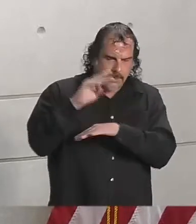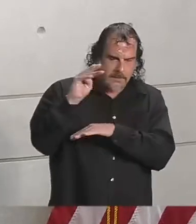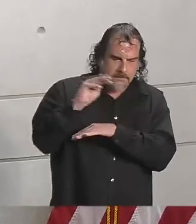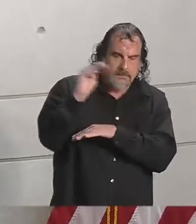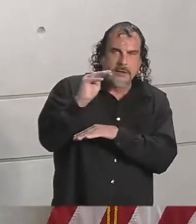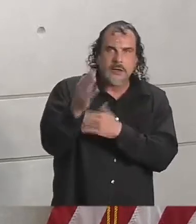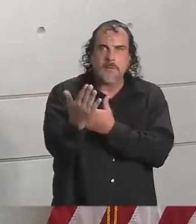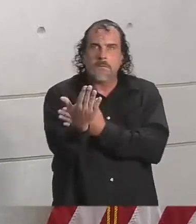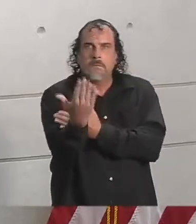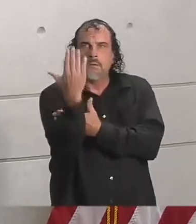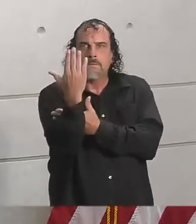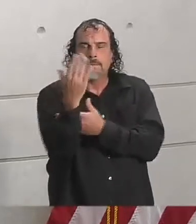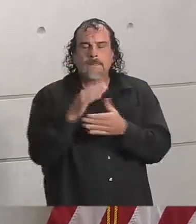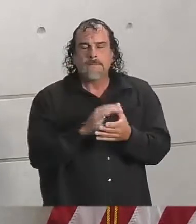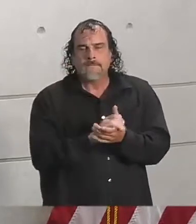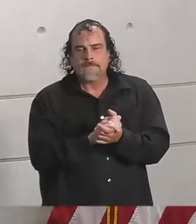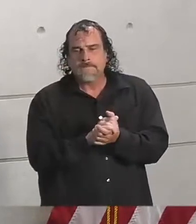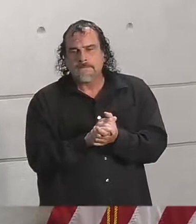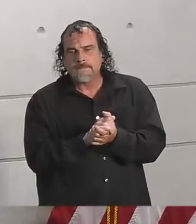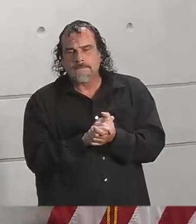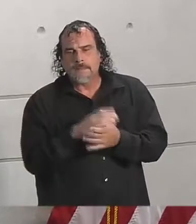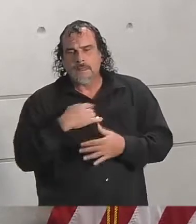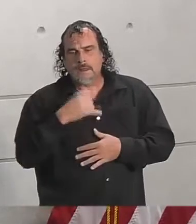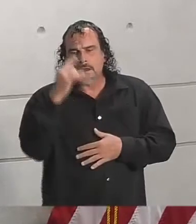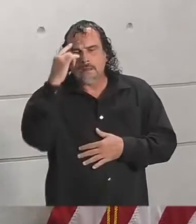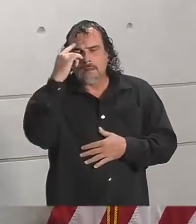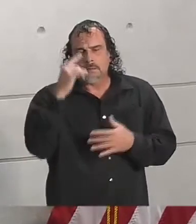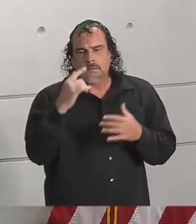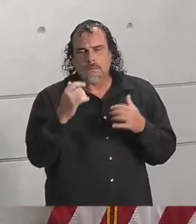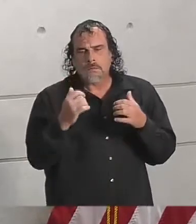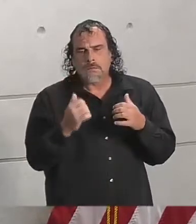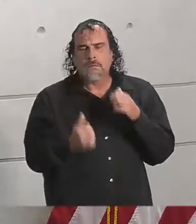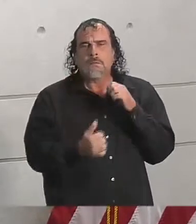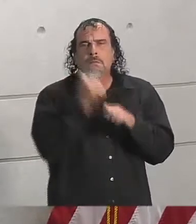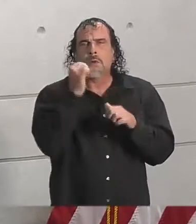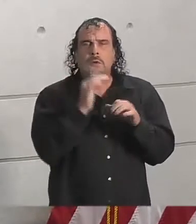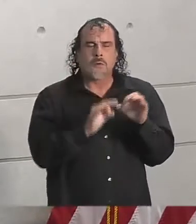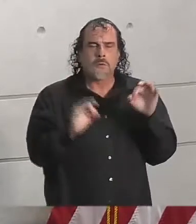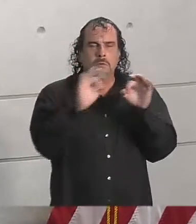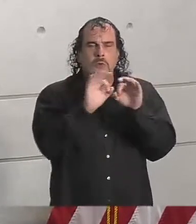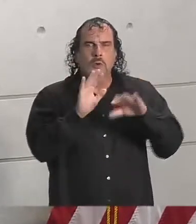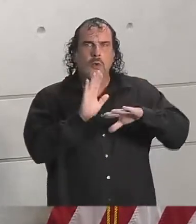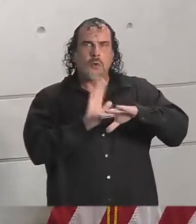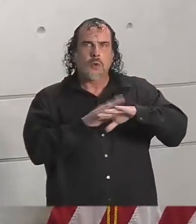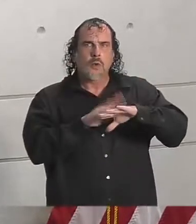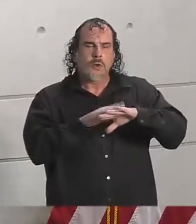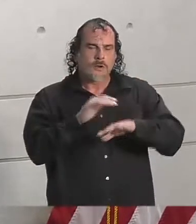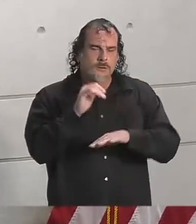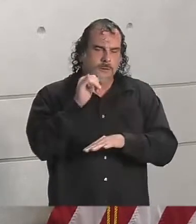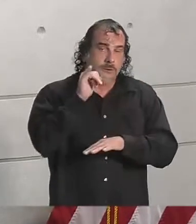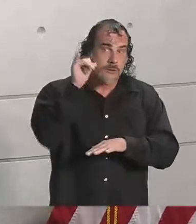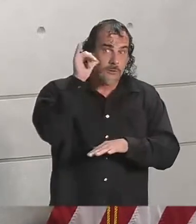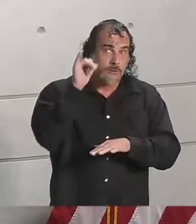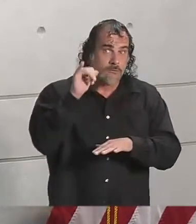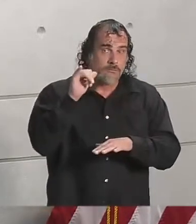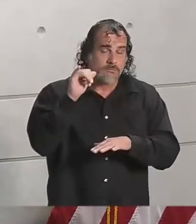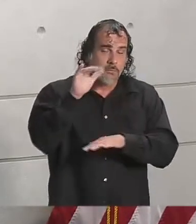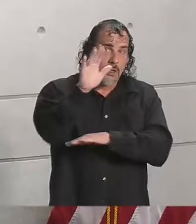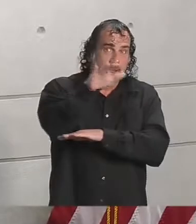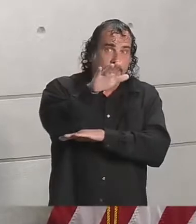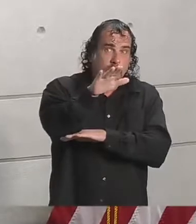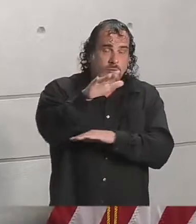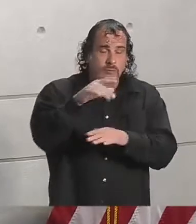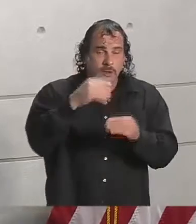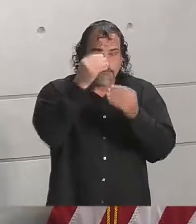morning. I think the most important warning that I gave yesterday at yesterday afternoon's